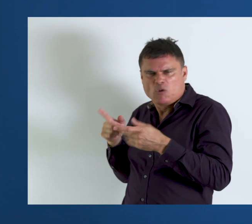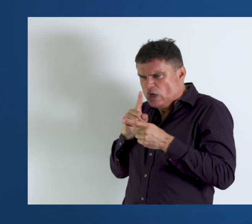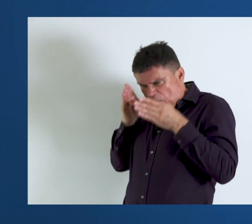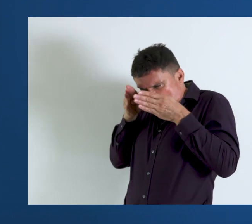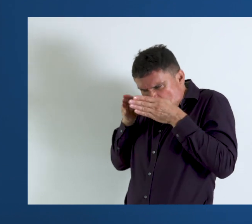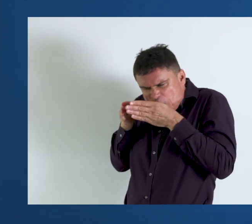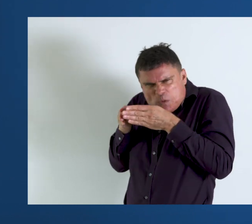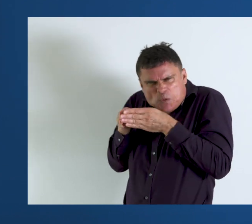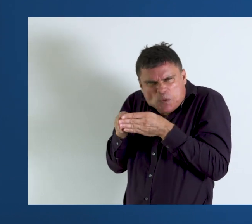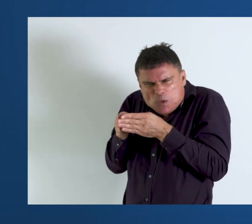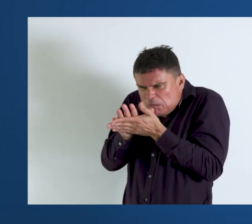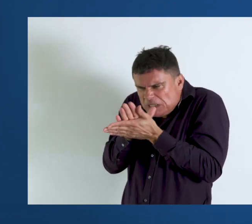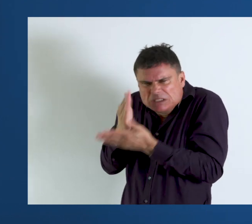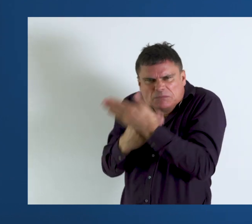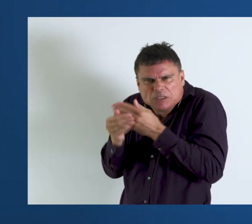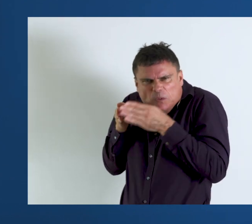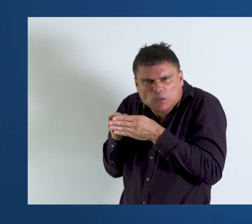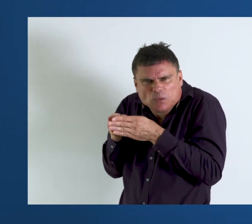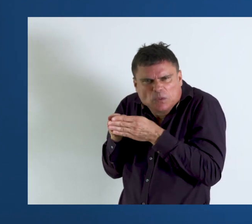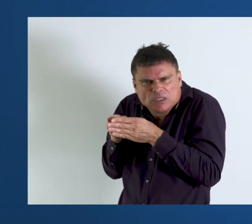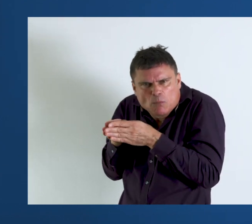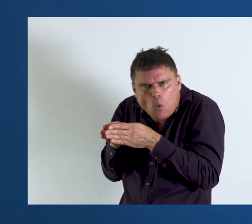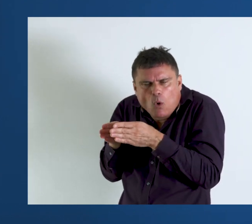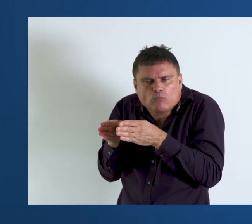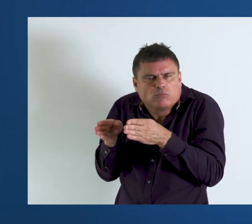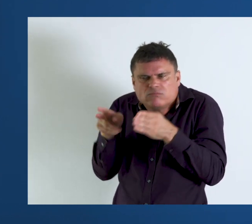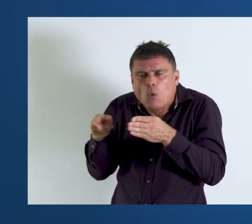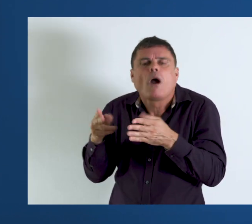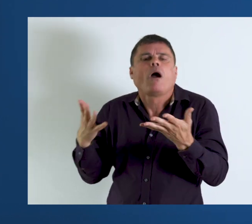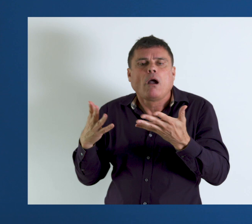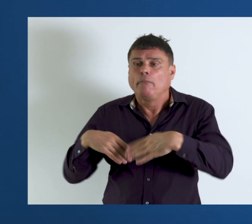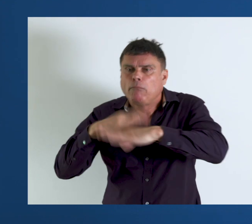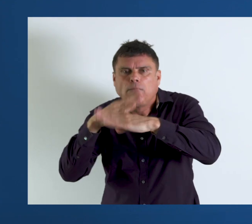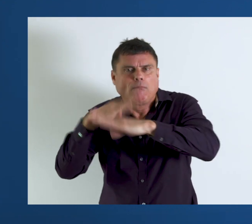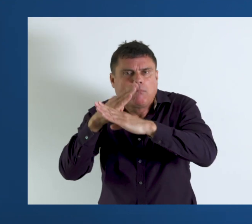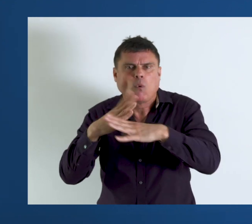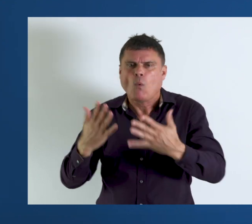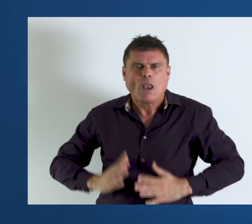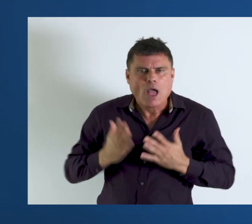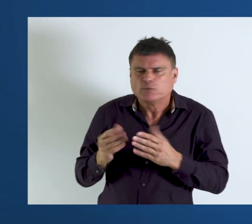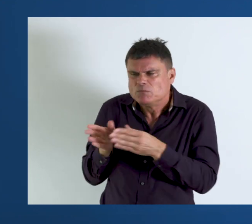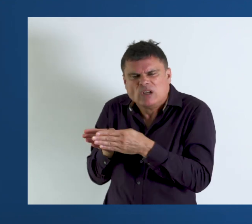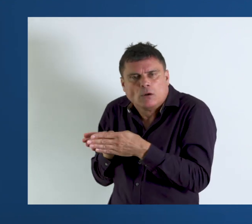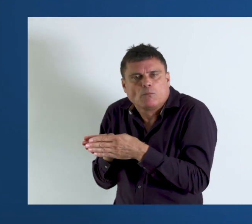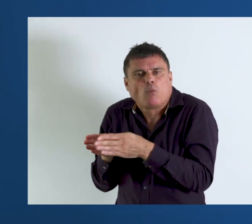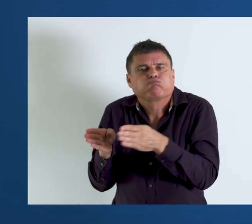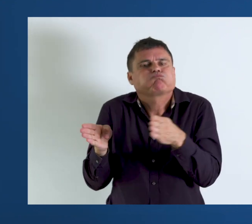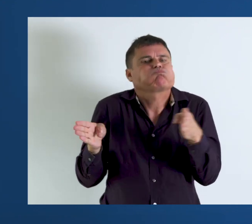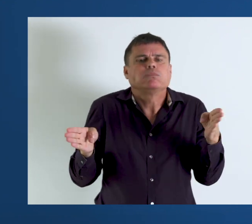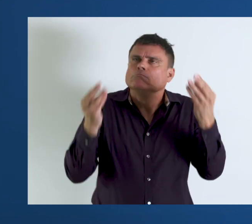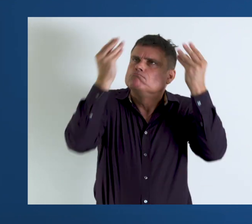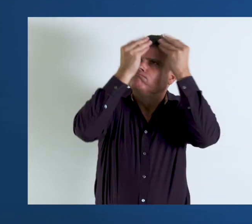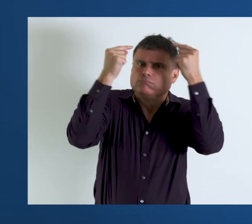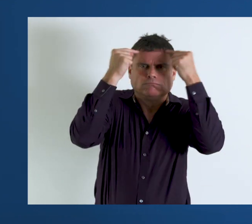very narrow definition of disability, focusing on conditions and impairments, to a much broader way of